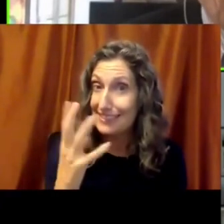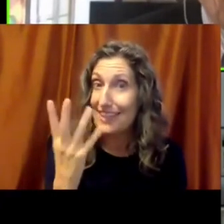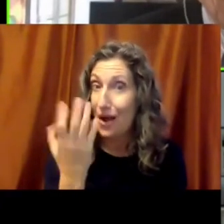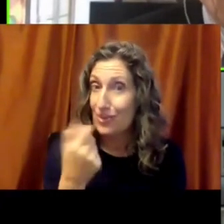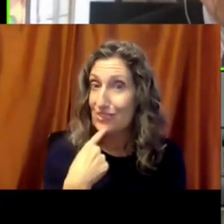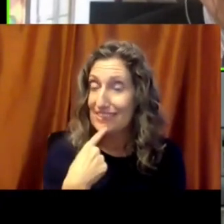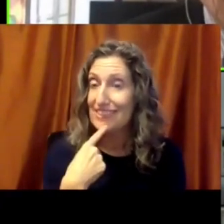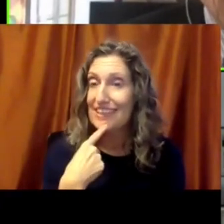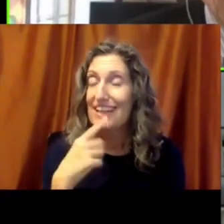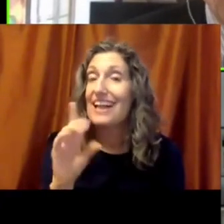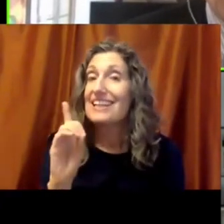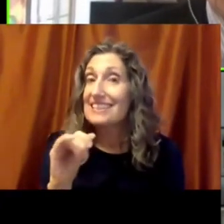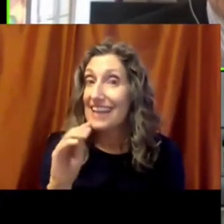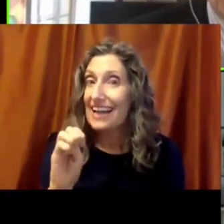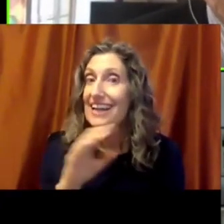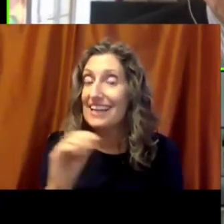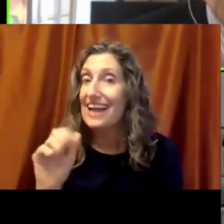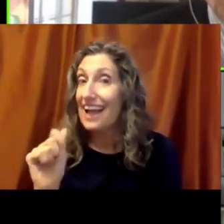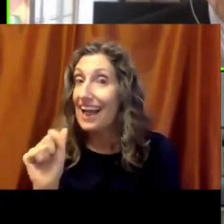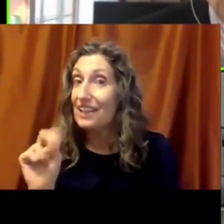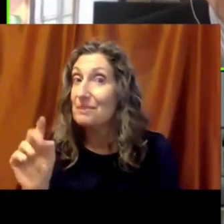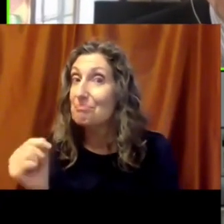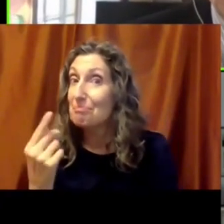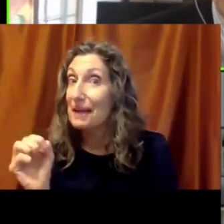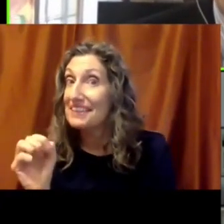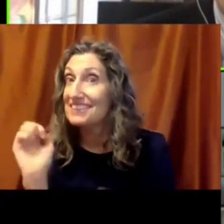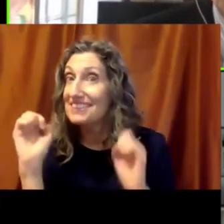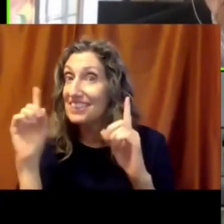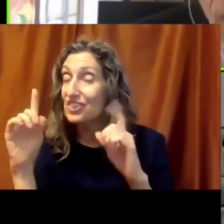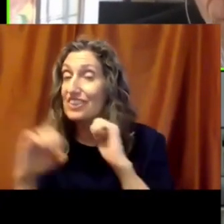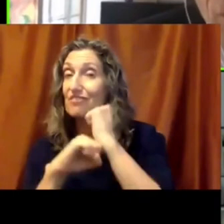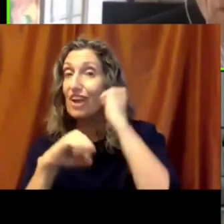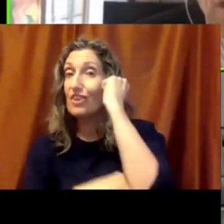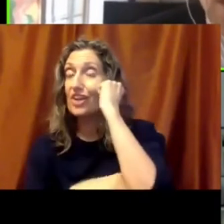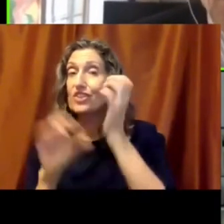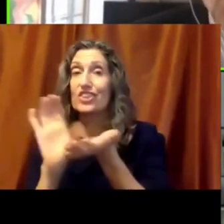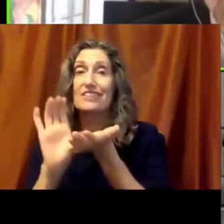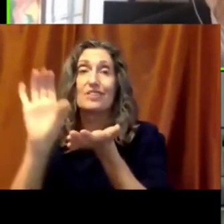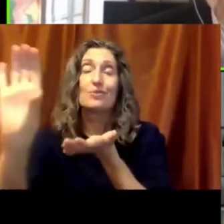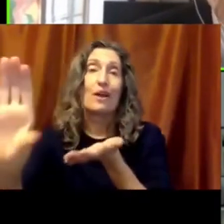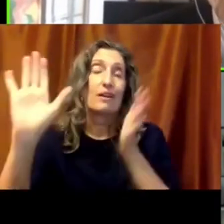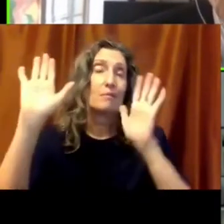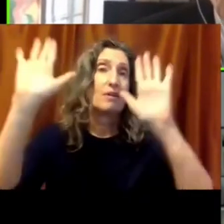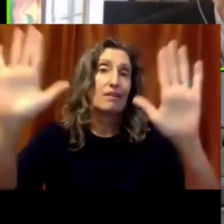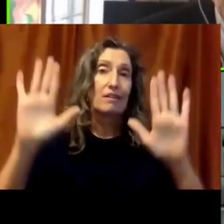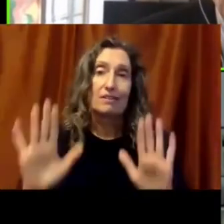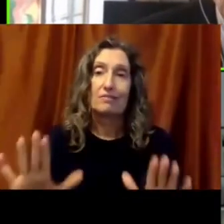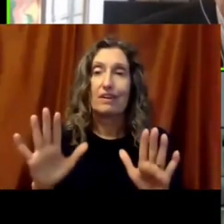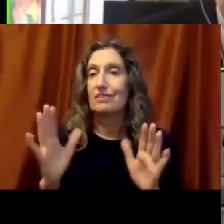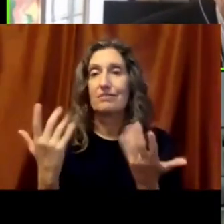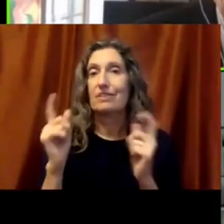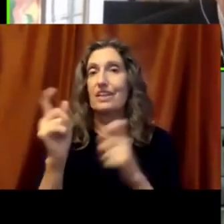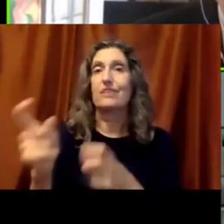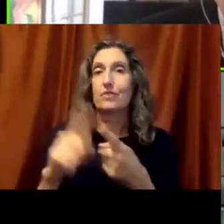also want to say the Diane and Alan Page Educational Foundation, an incredible contribution to our